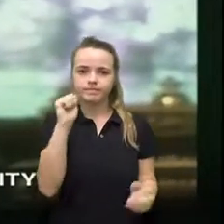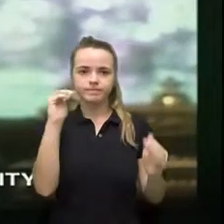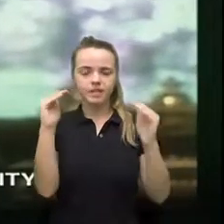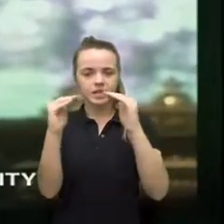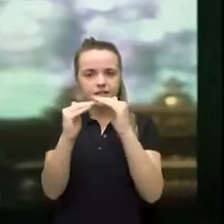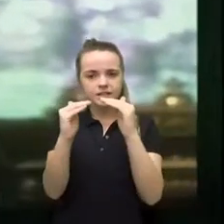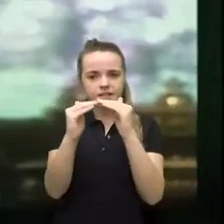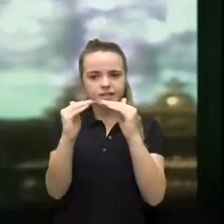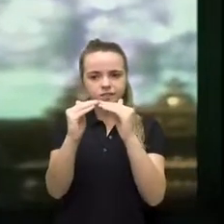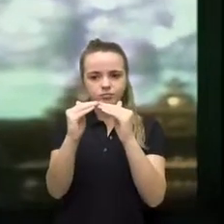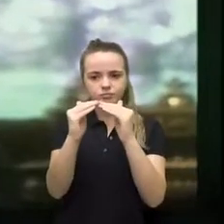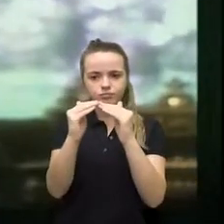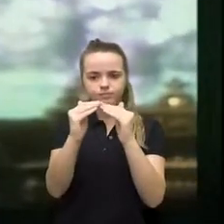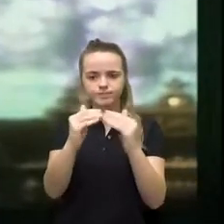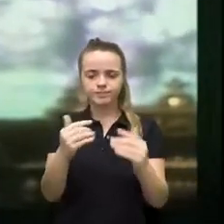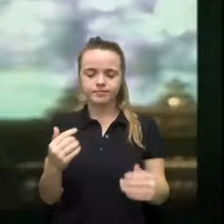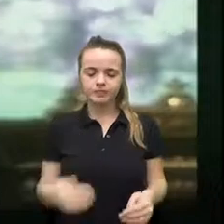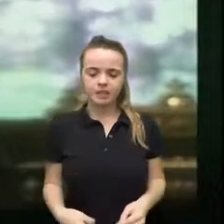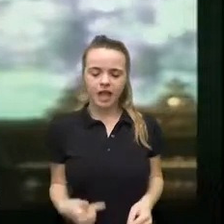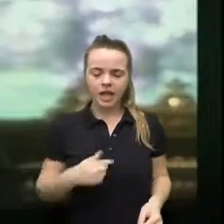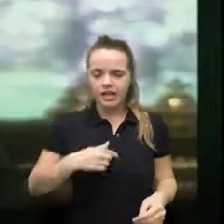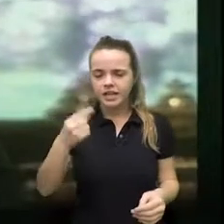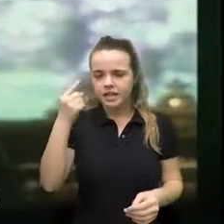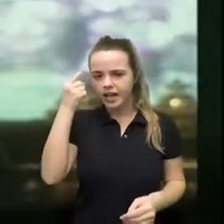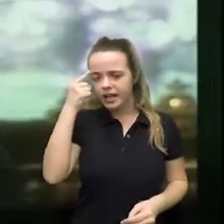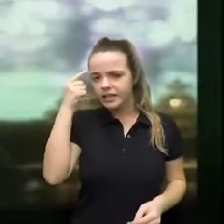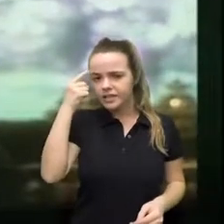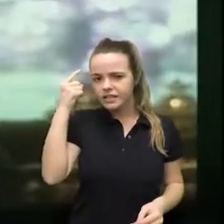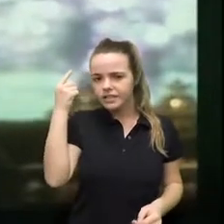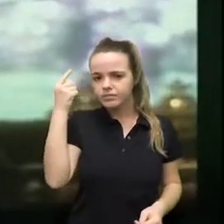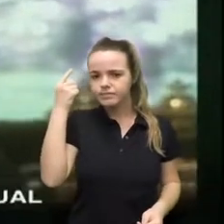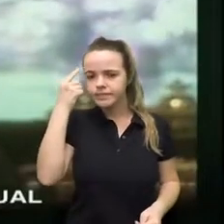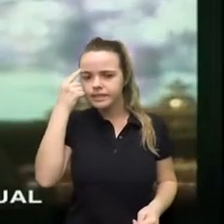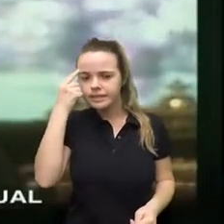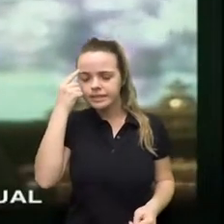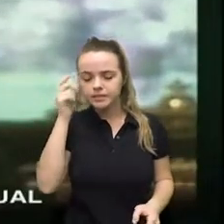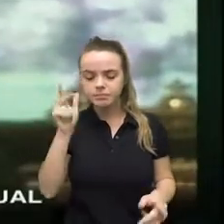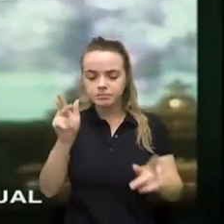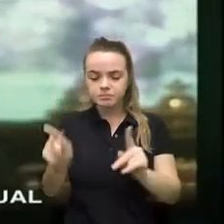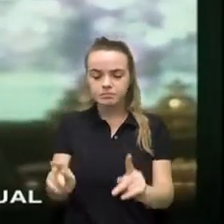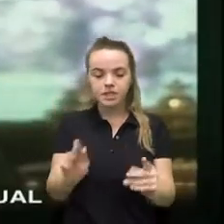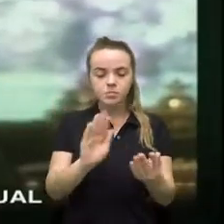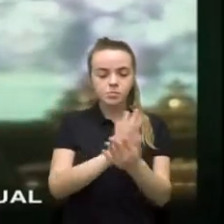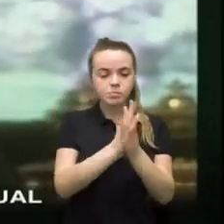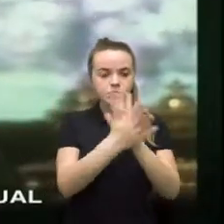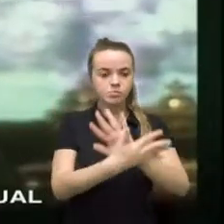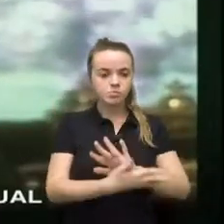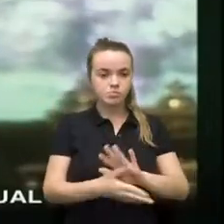pervading everywhere and and I think when you become a citizen you're saying everyone is equal